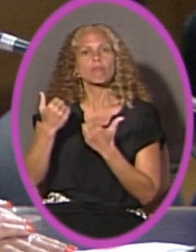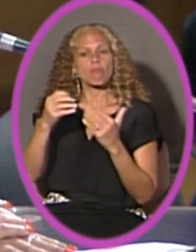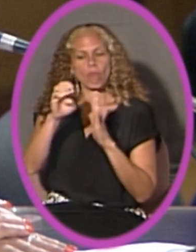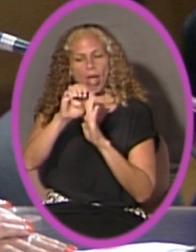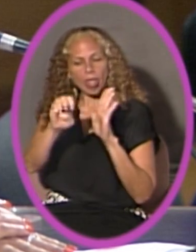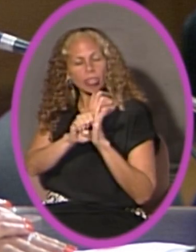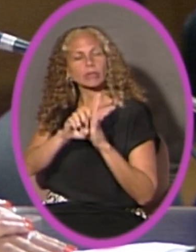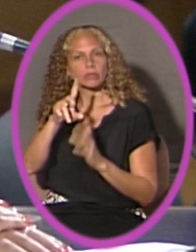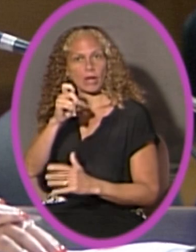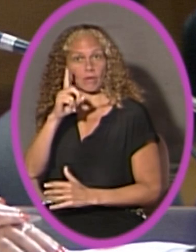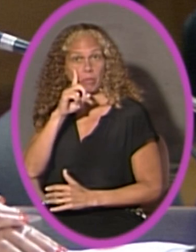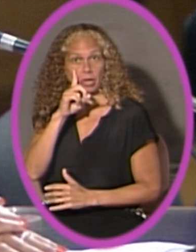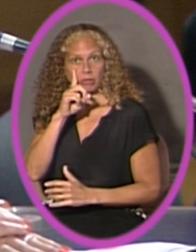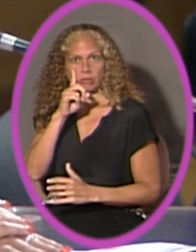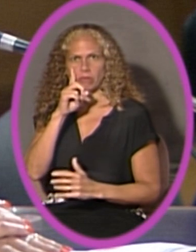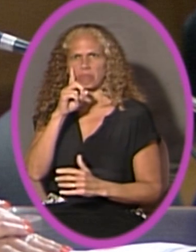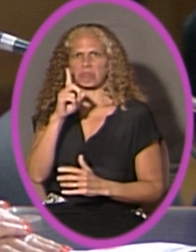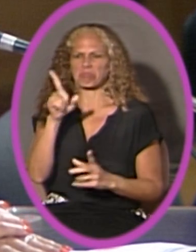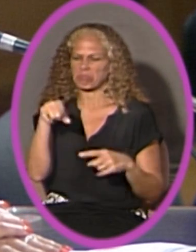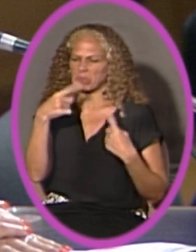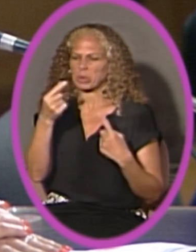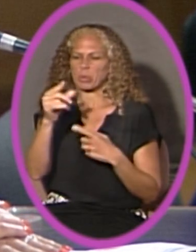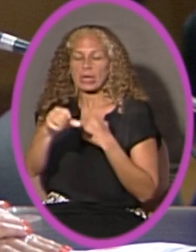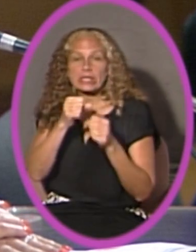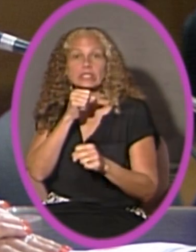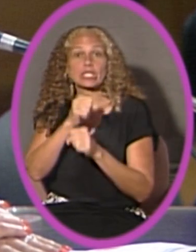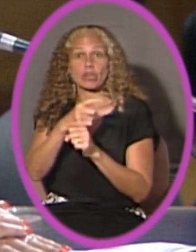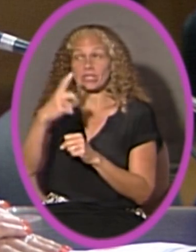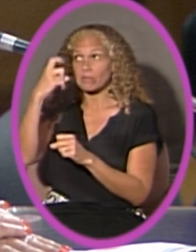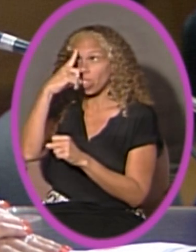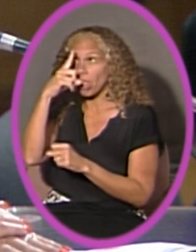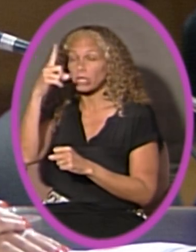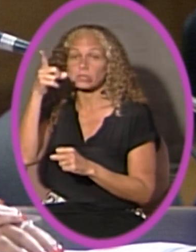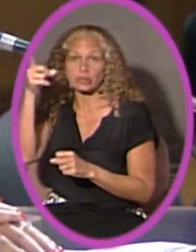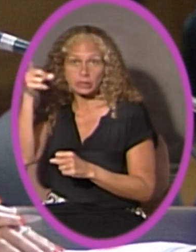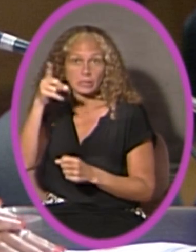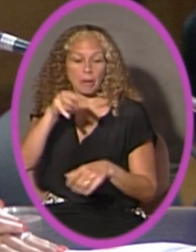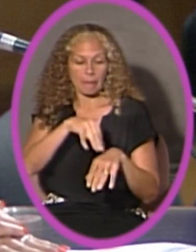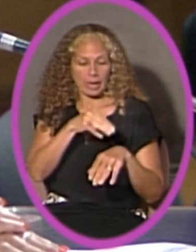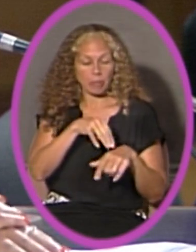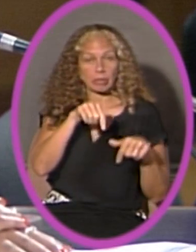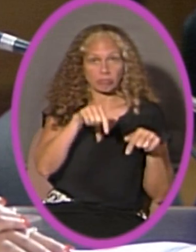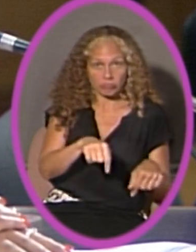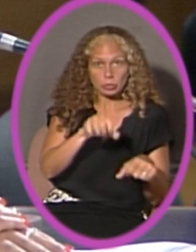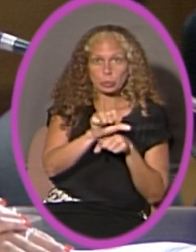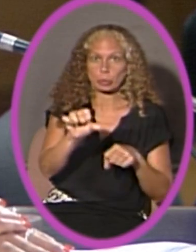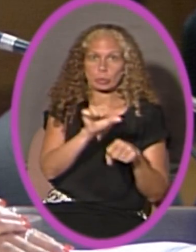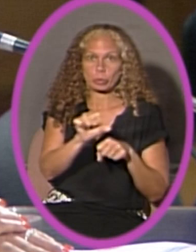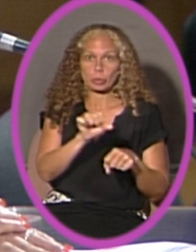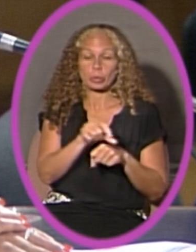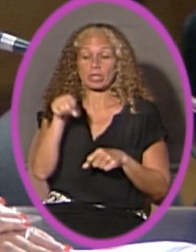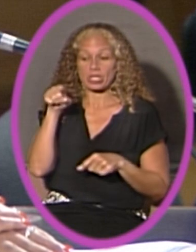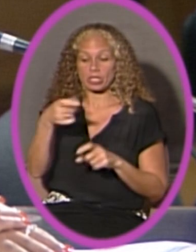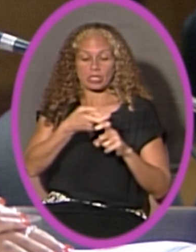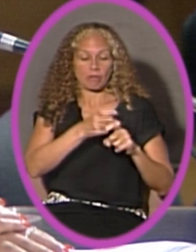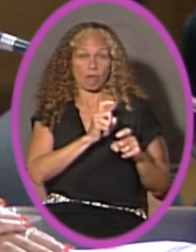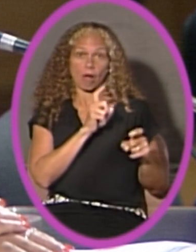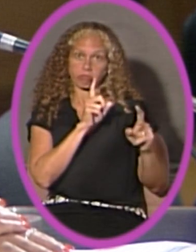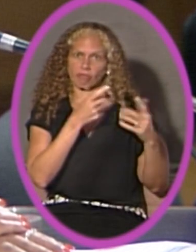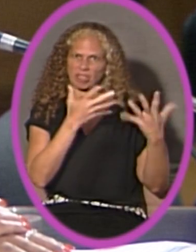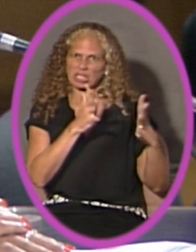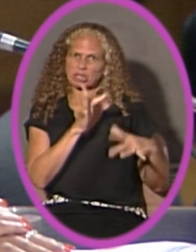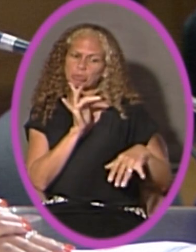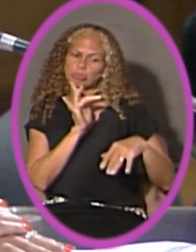She has spent over 20 years in public service in both Tallahassee and Miami-Dade County. As a product of Miami-Dade County Public Schools, she